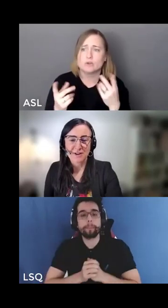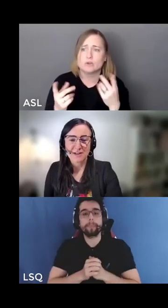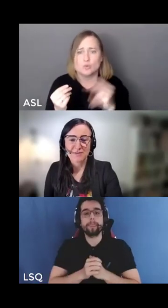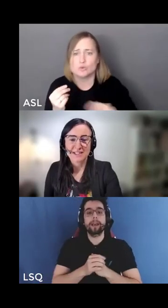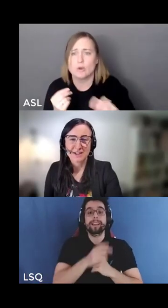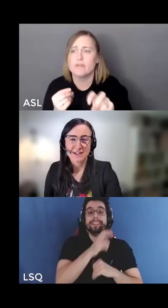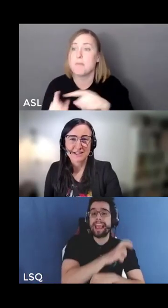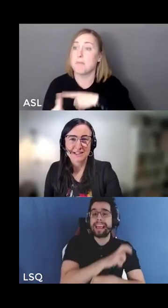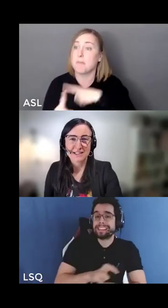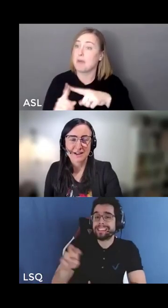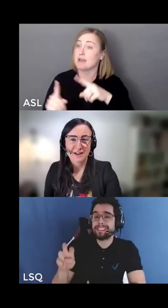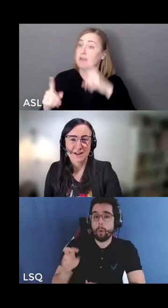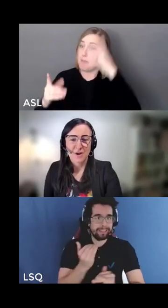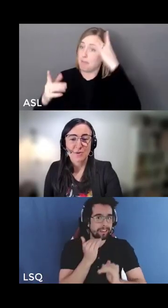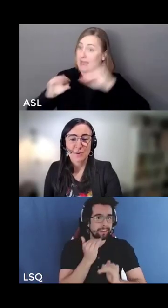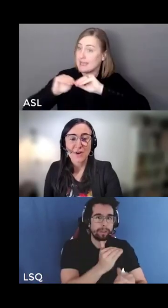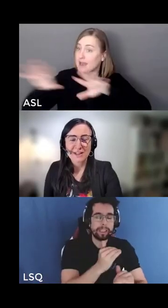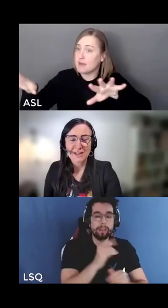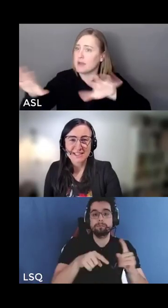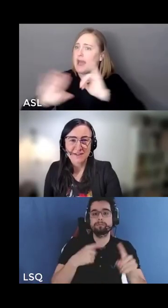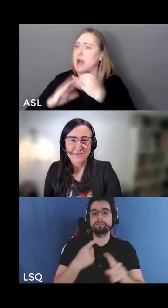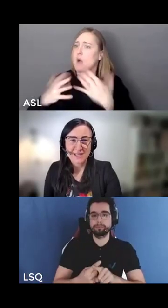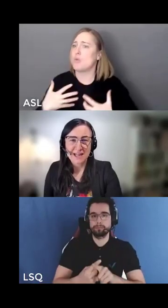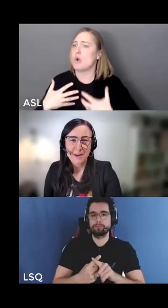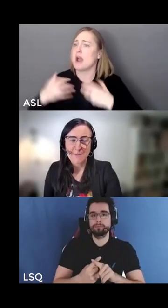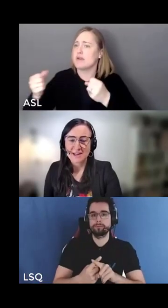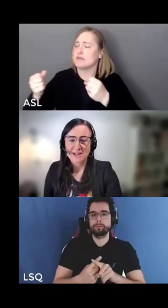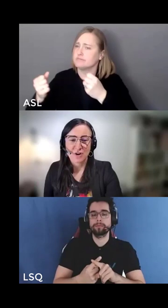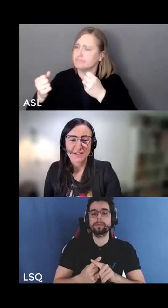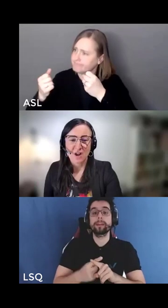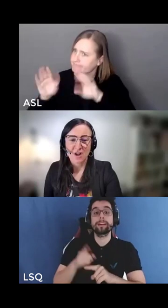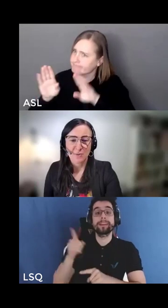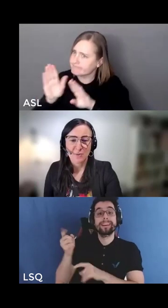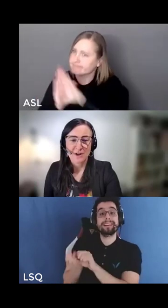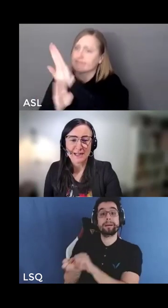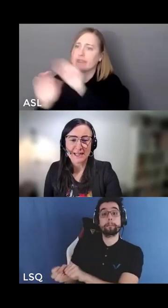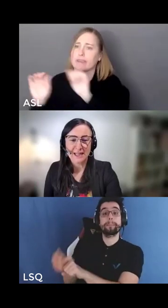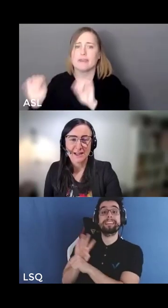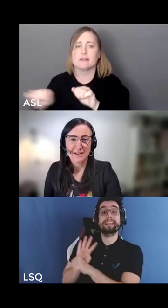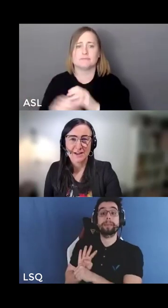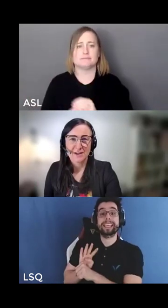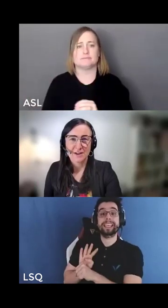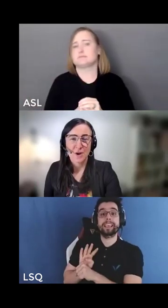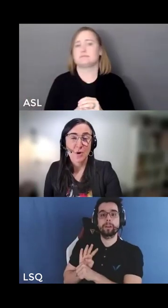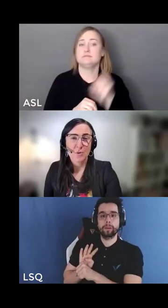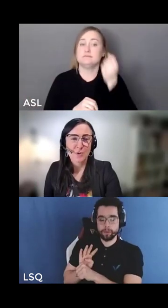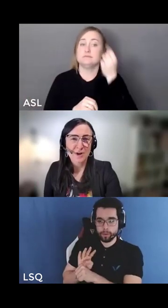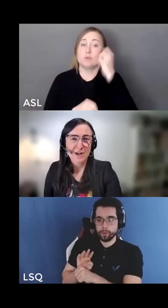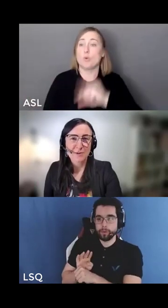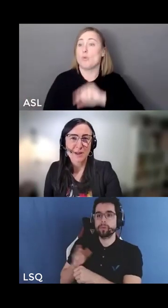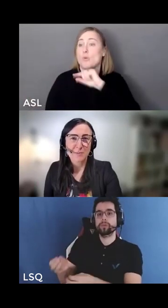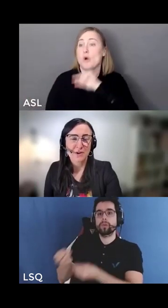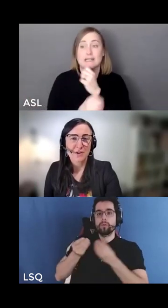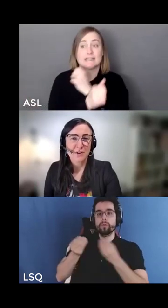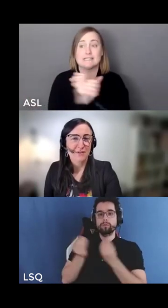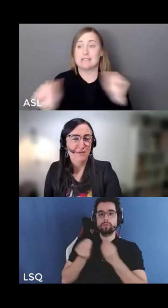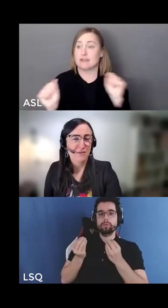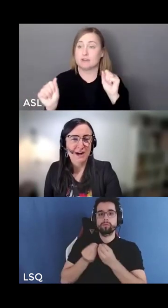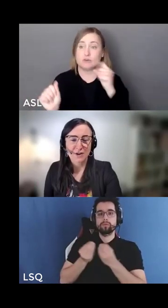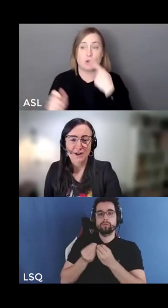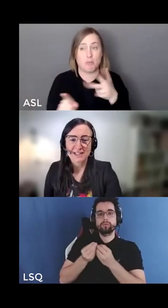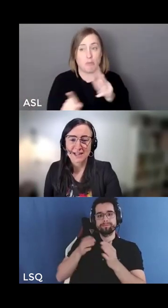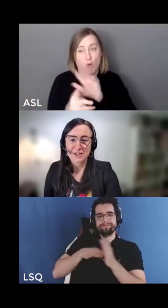recovery and resilience with quality and safety embedded across all our work. We're working with people